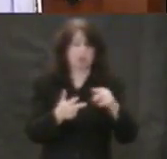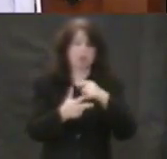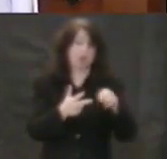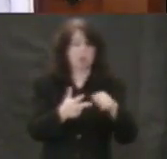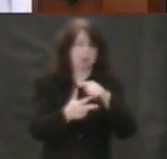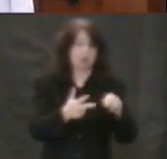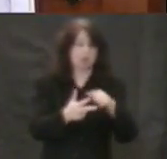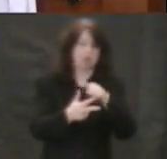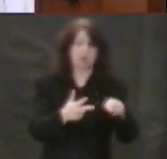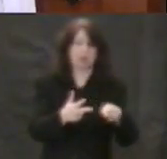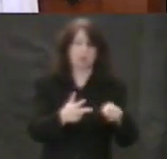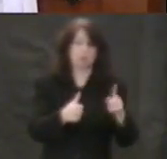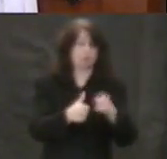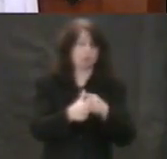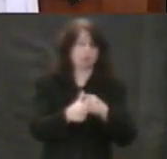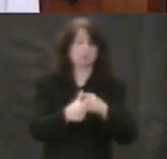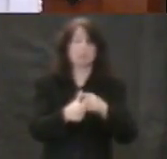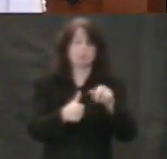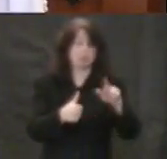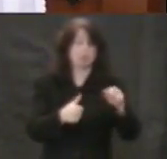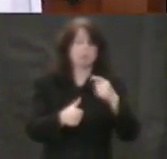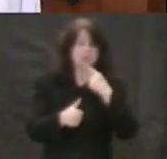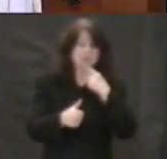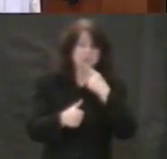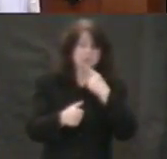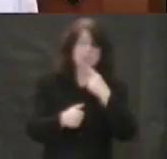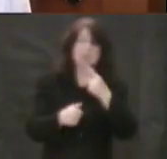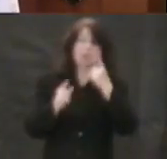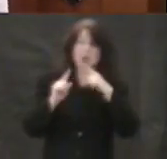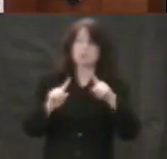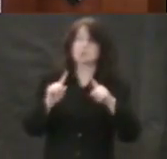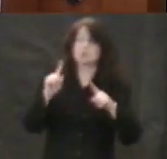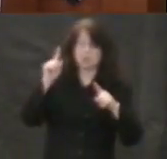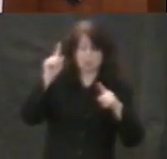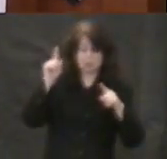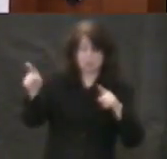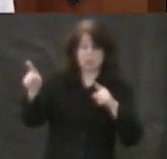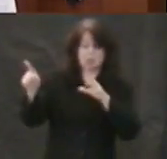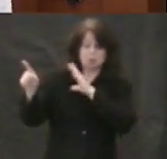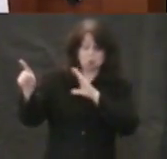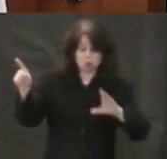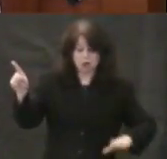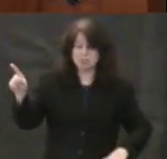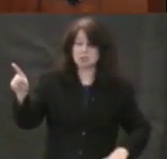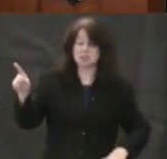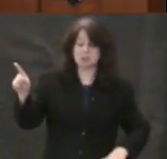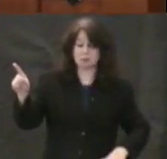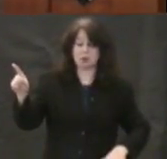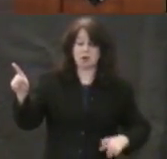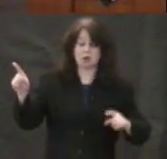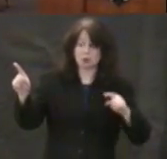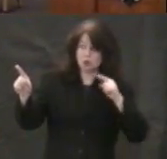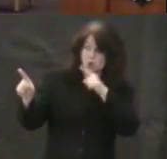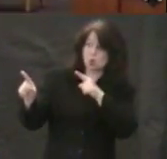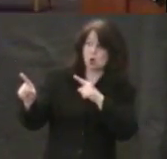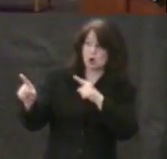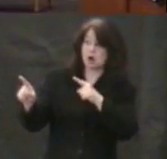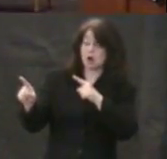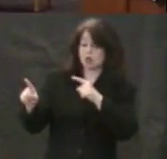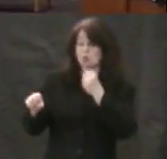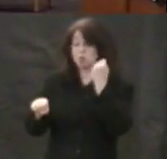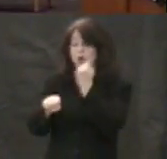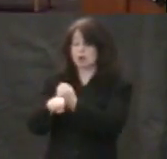Jesus as the Christ of Peter. Jesus says, you are the rock on whom I will build my church.